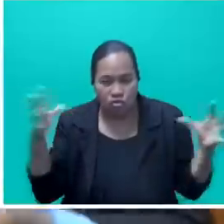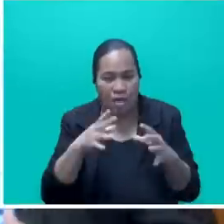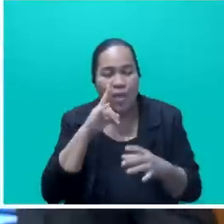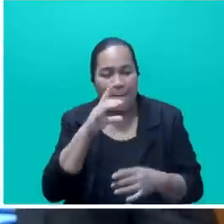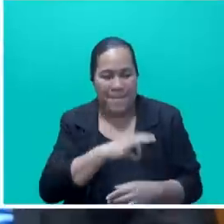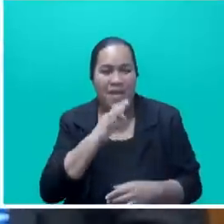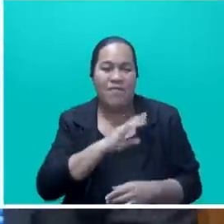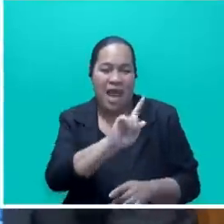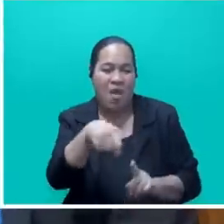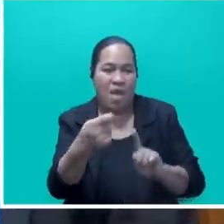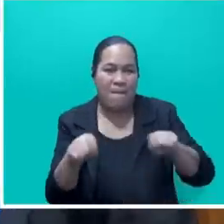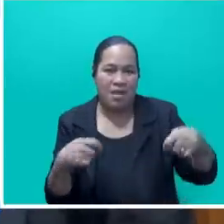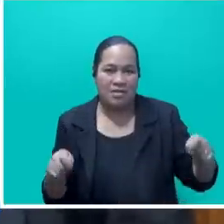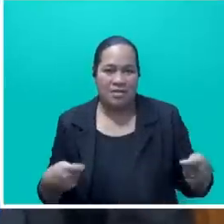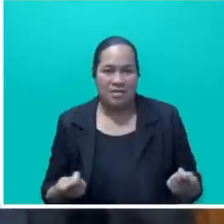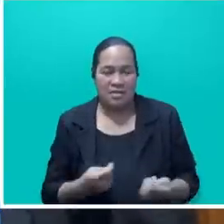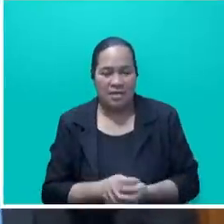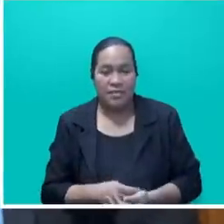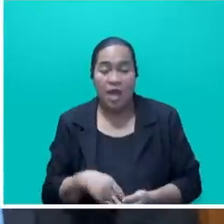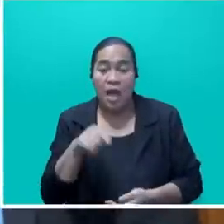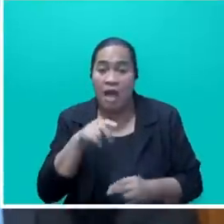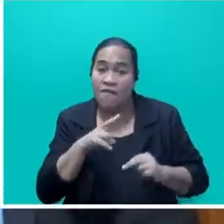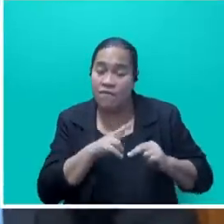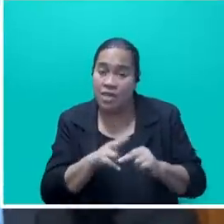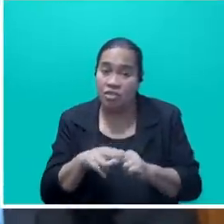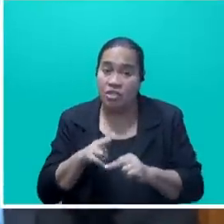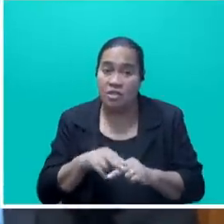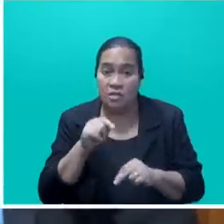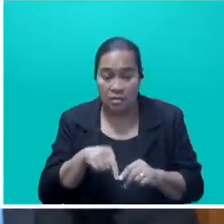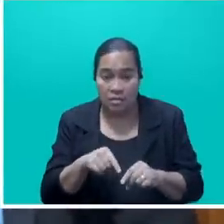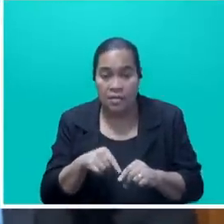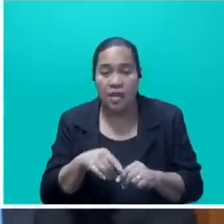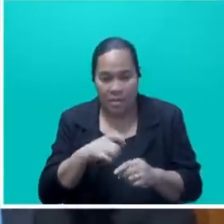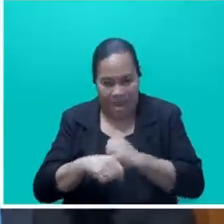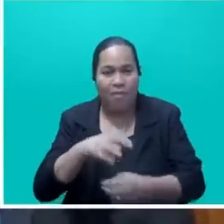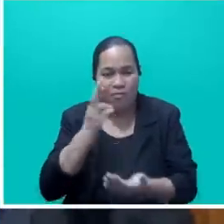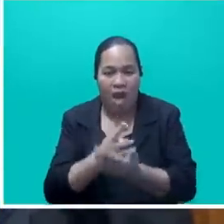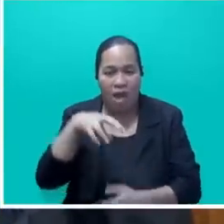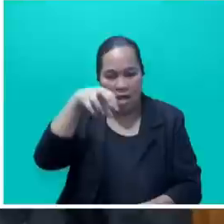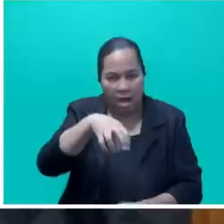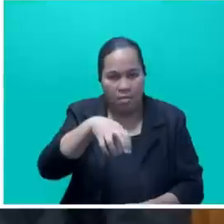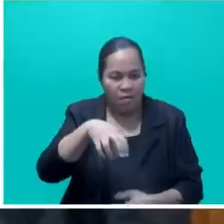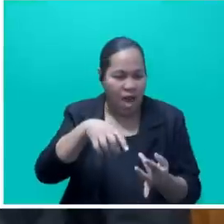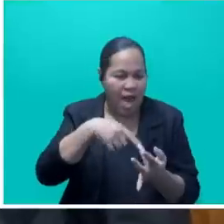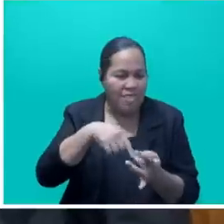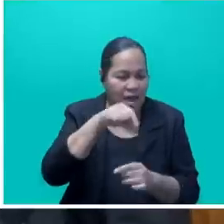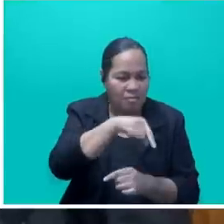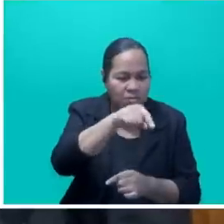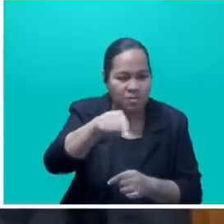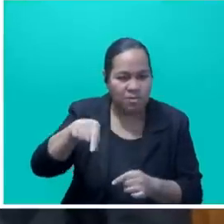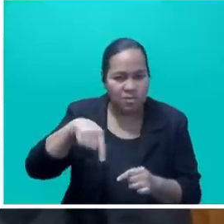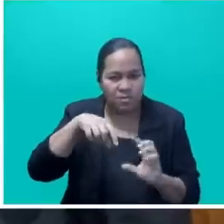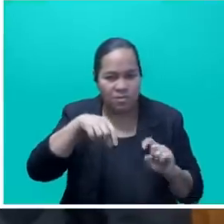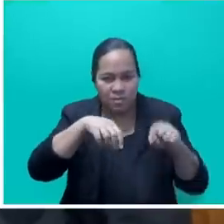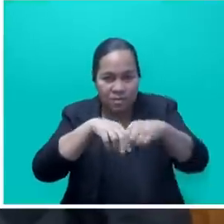our neighbors. Fiji should truly become the hub of the region, Honorable Speaker. Mr